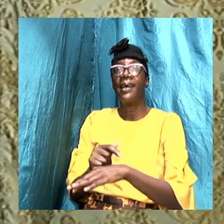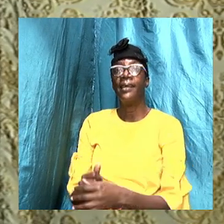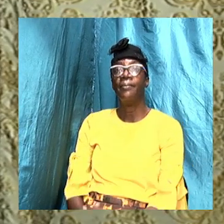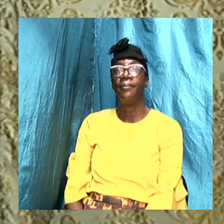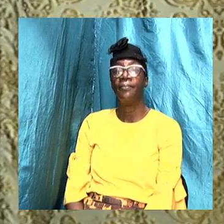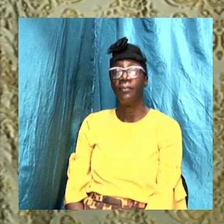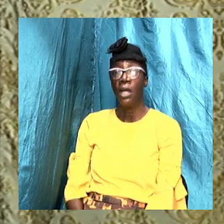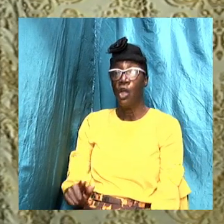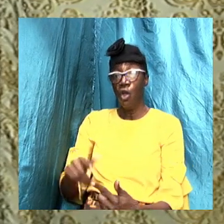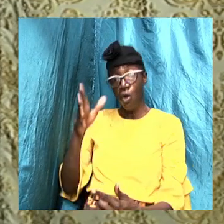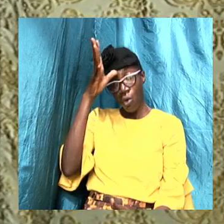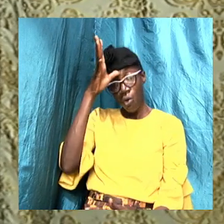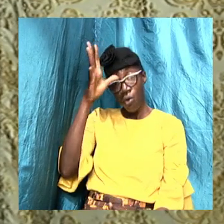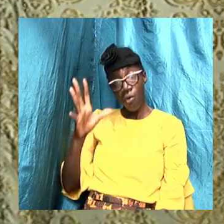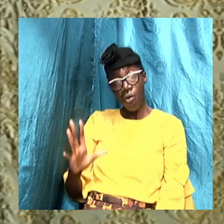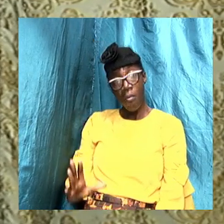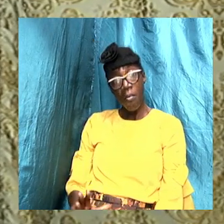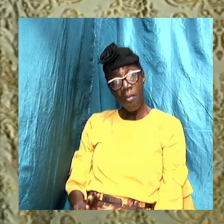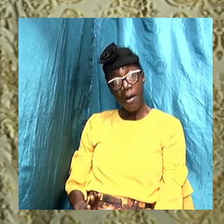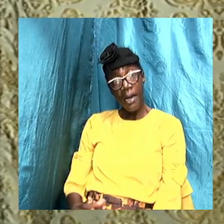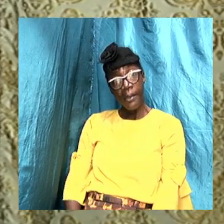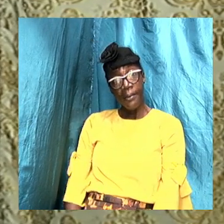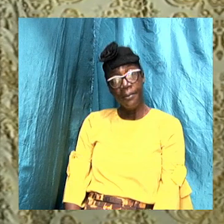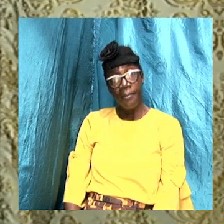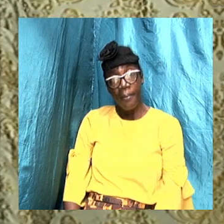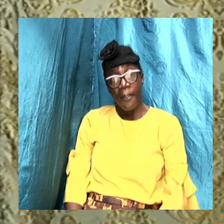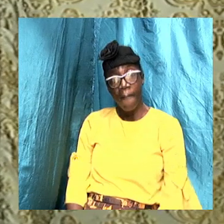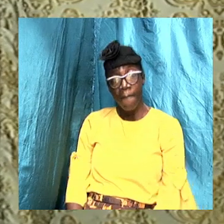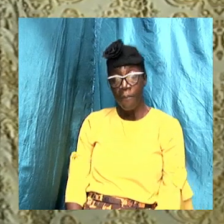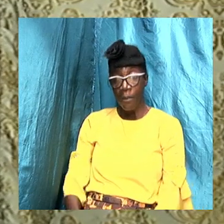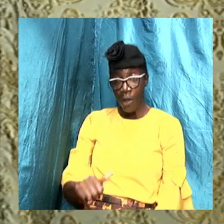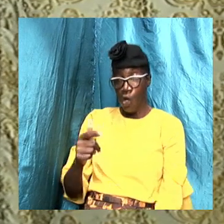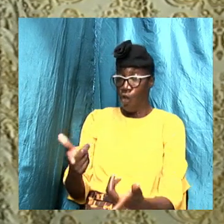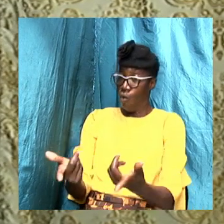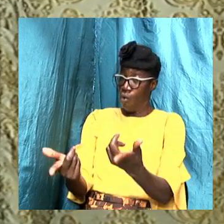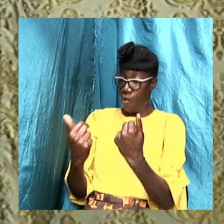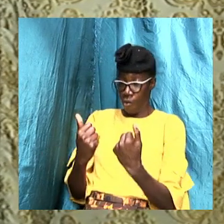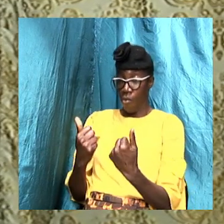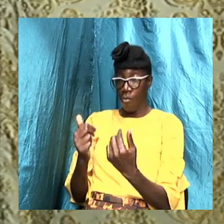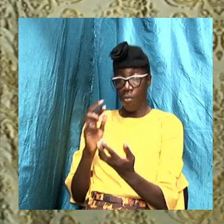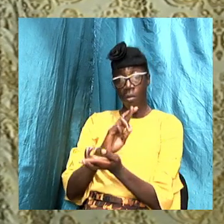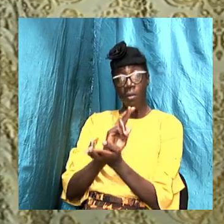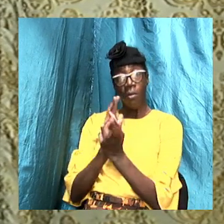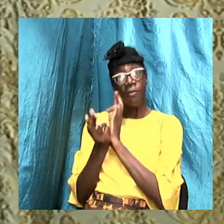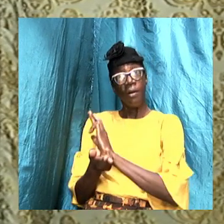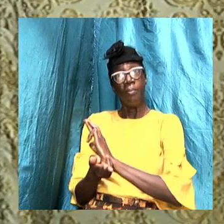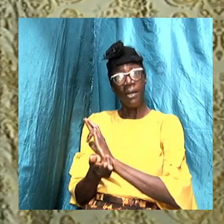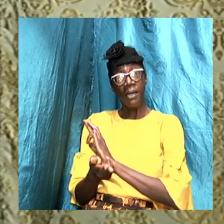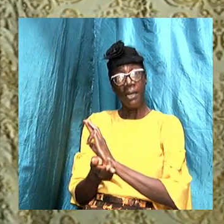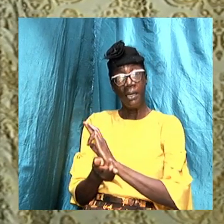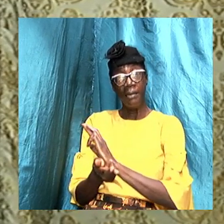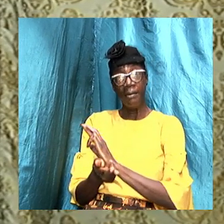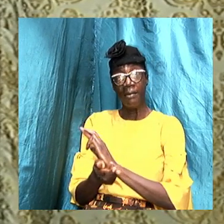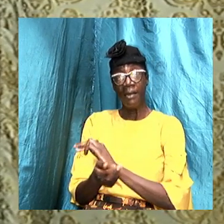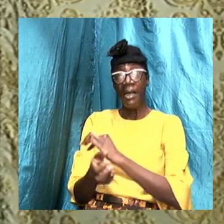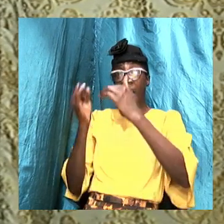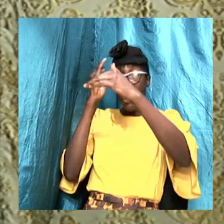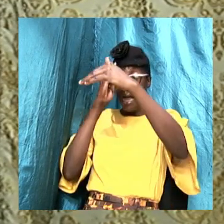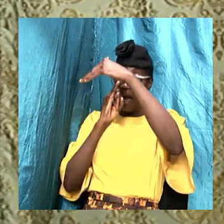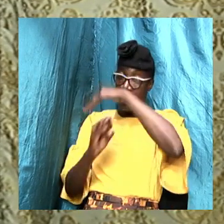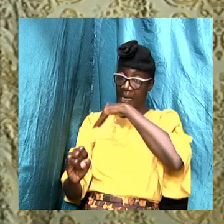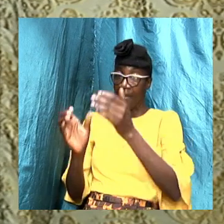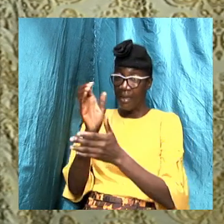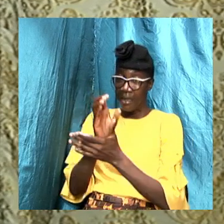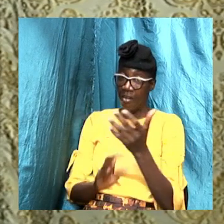to man that he should come to repentance. We look at scripture like Isaiah 55,